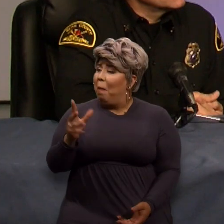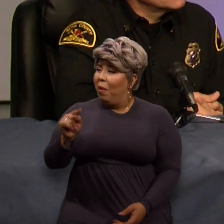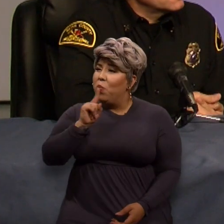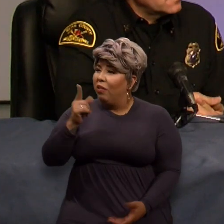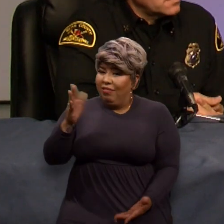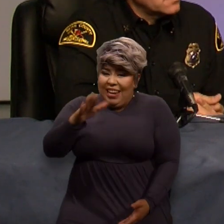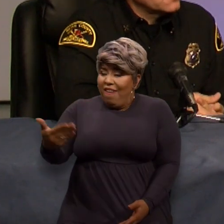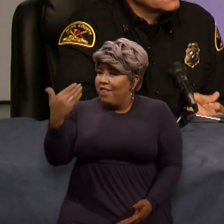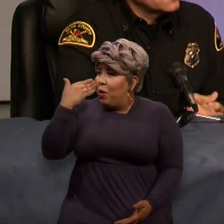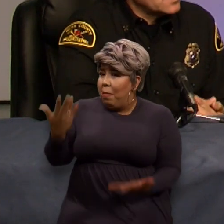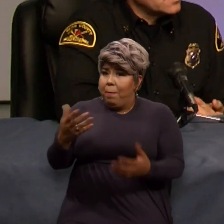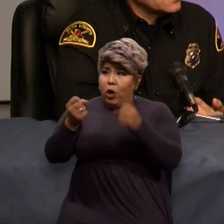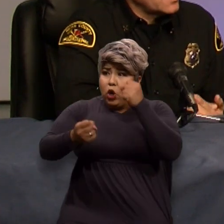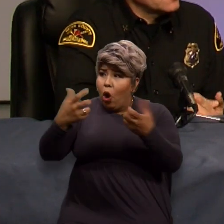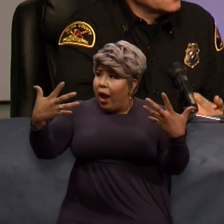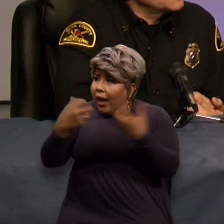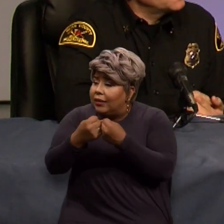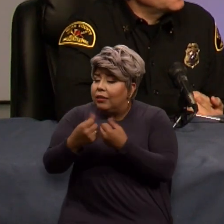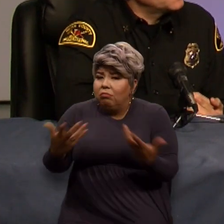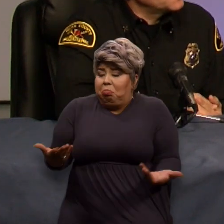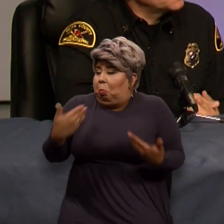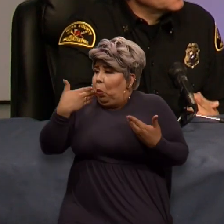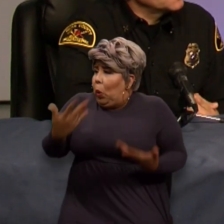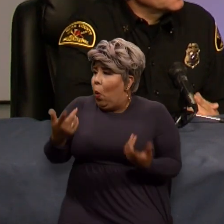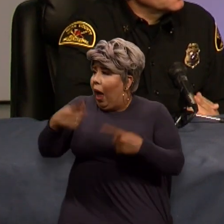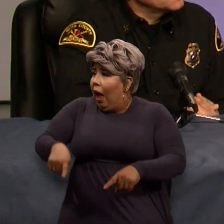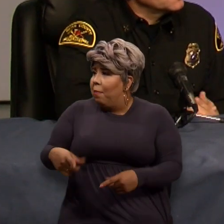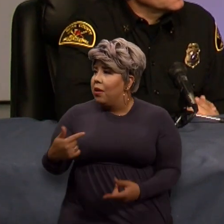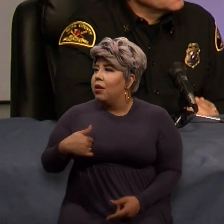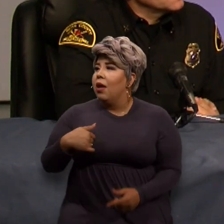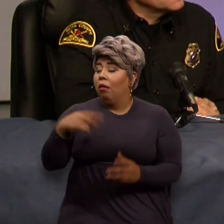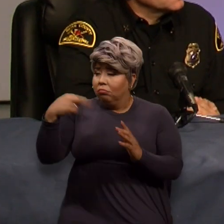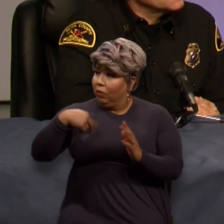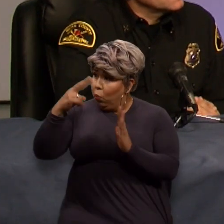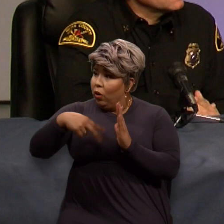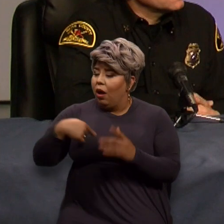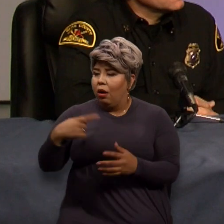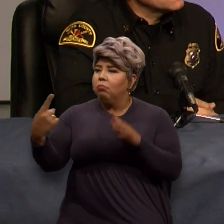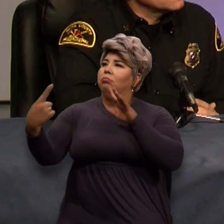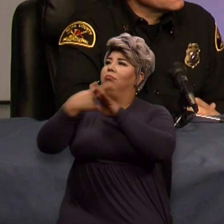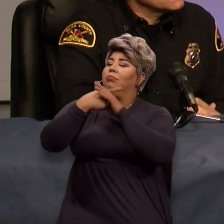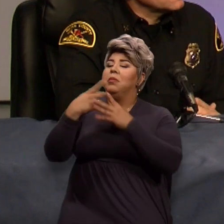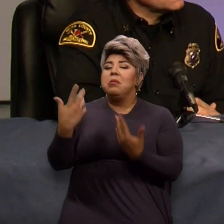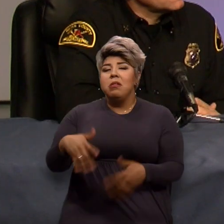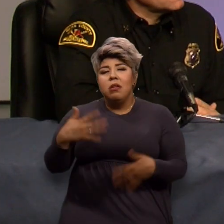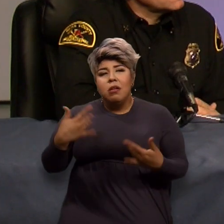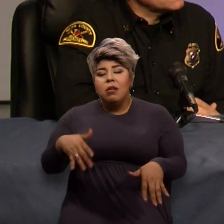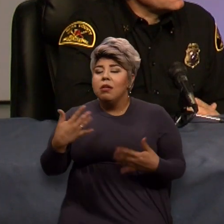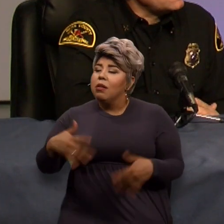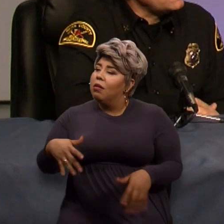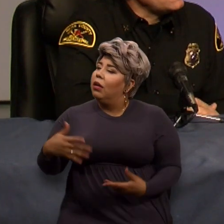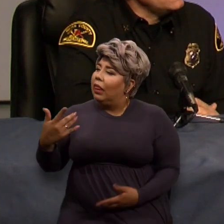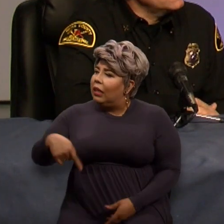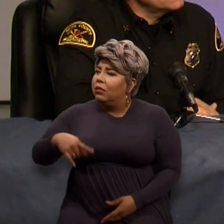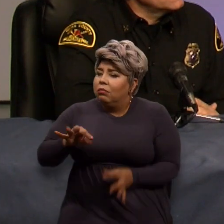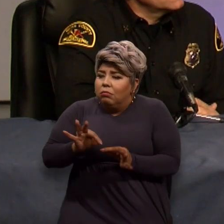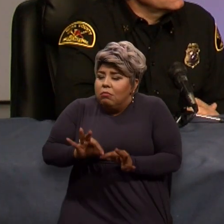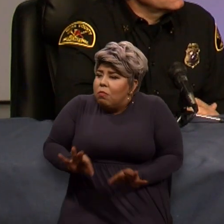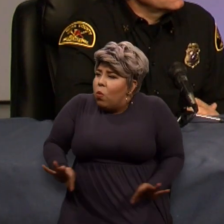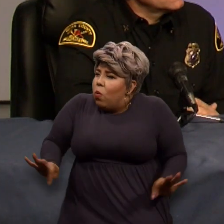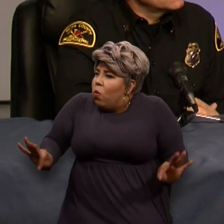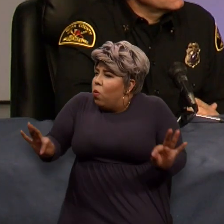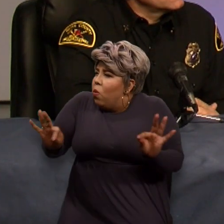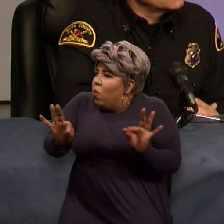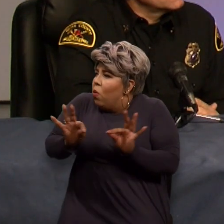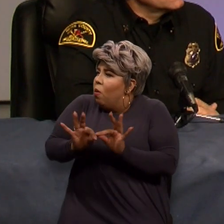whether it be, we don't know what could happen. As I'm going through this, I'm, I'm realizing, you know what, this, this is essential for